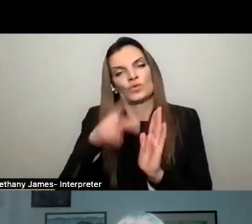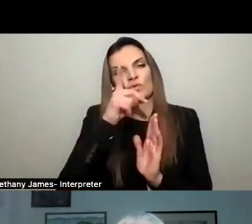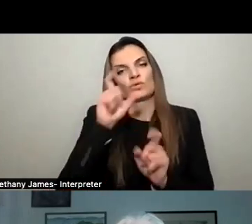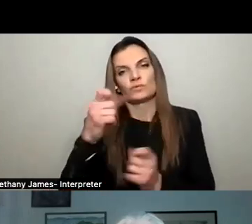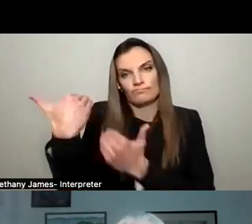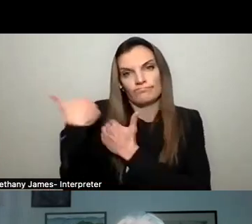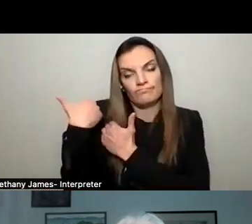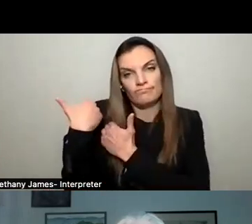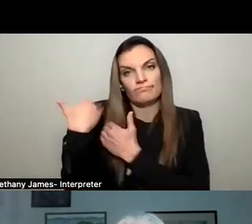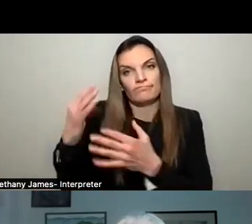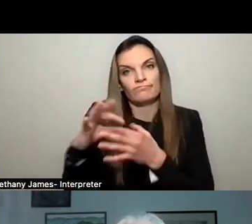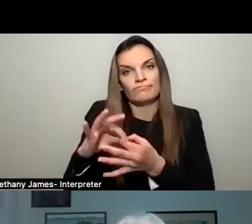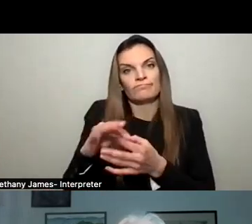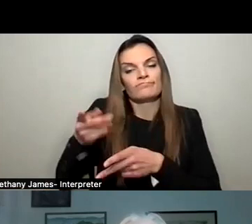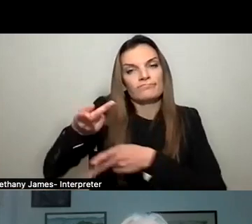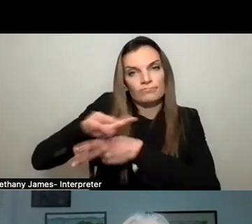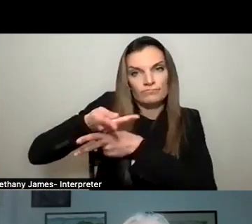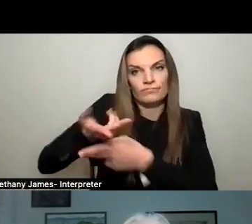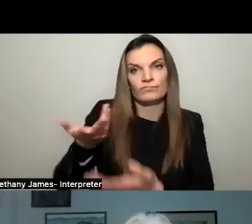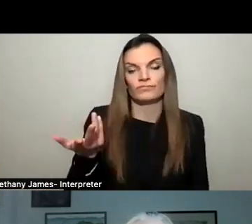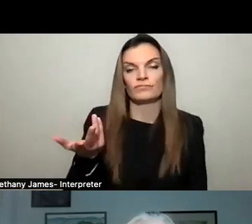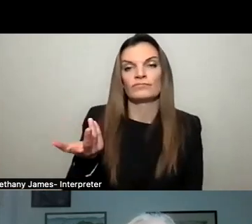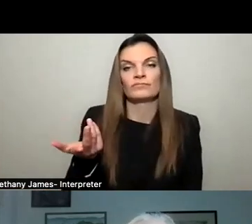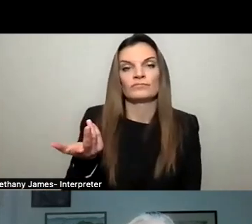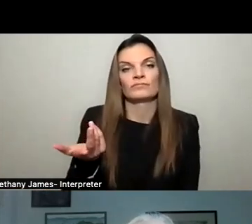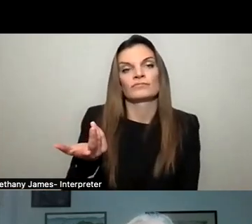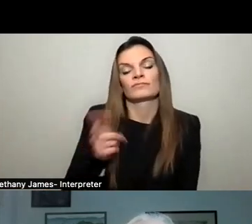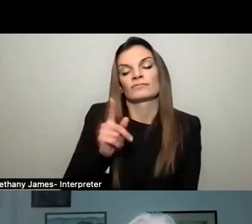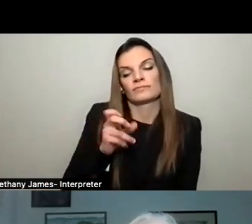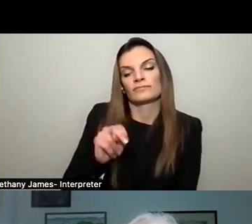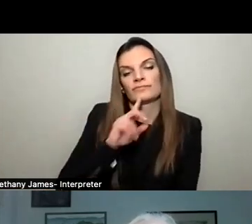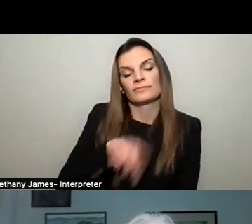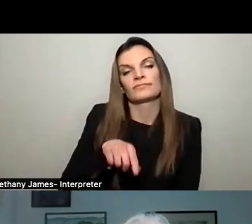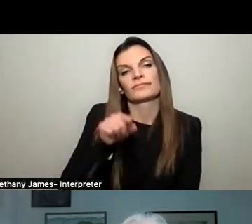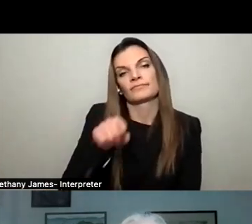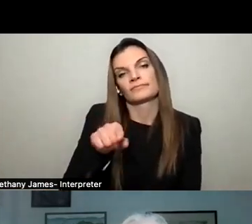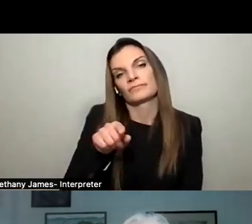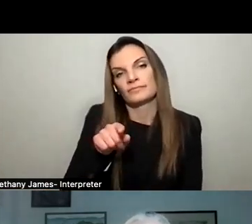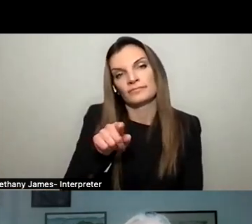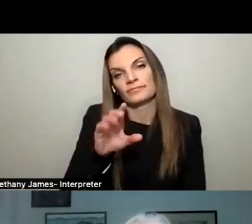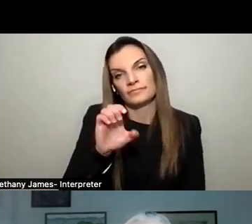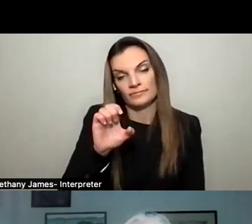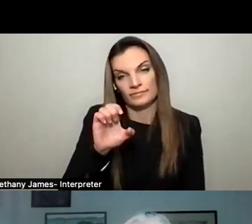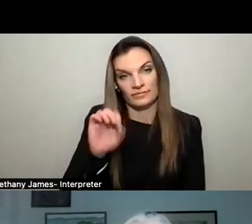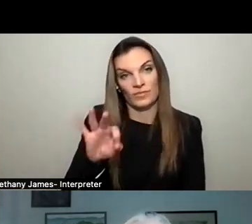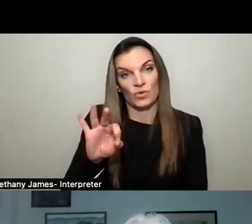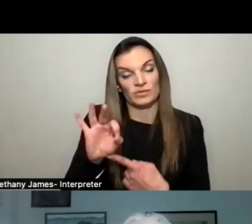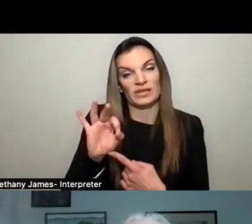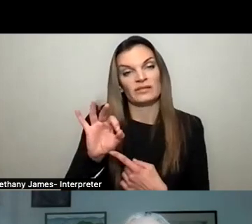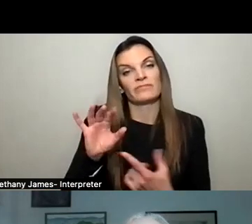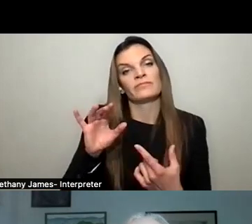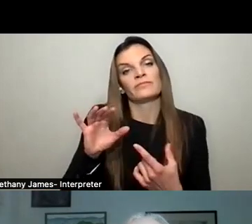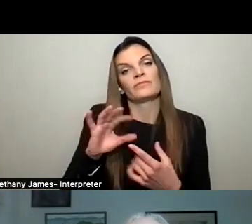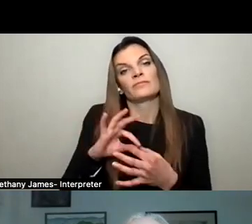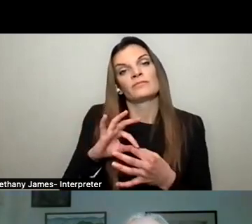enforcement? Well, the enforcement is split up among, um, existing village,